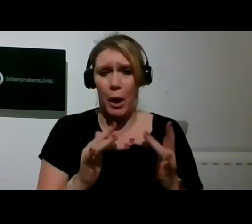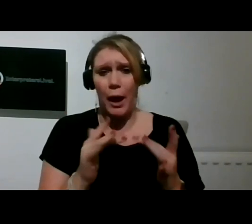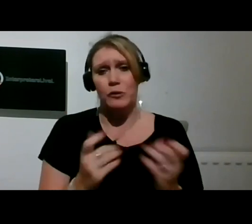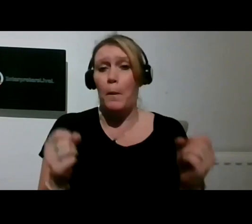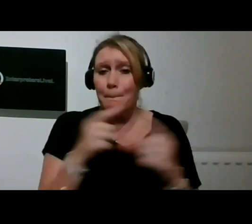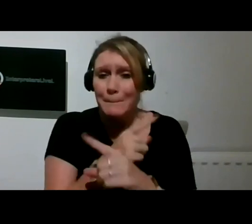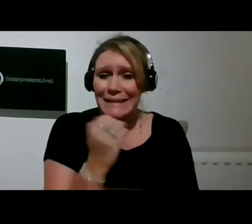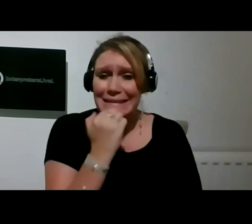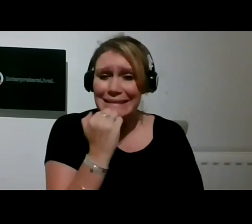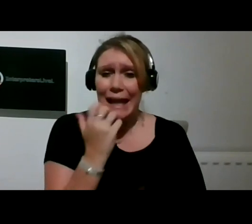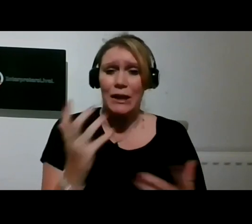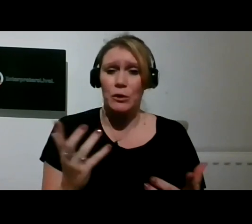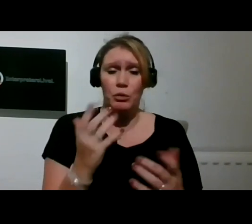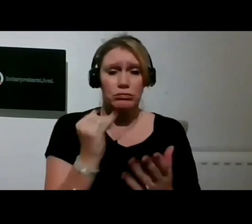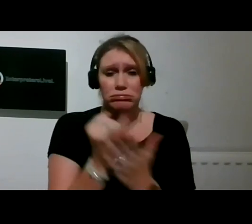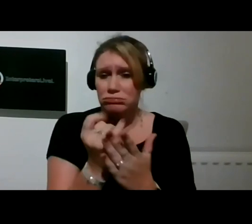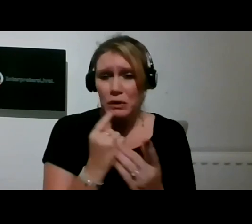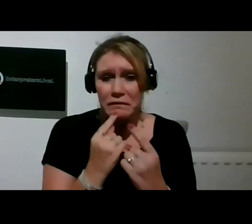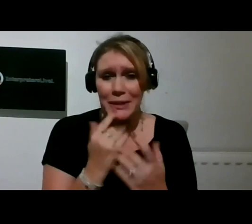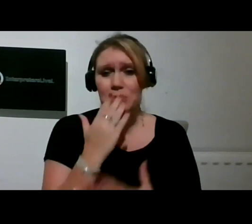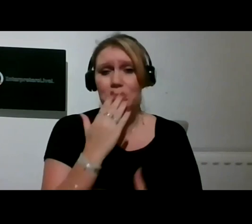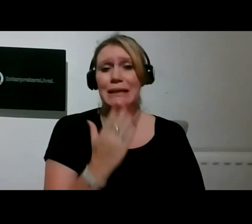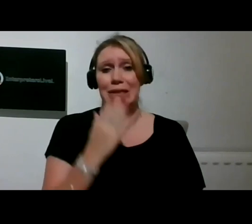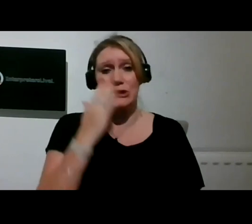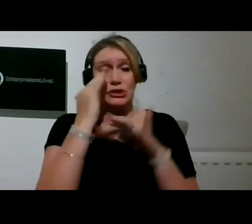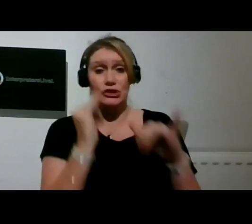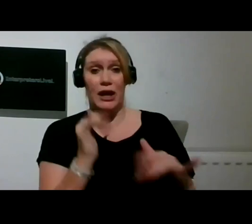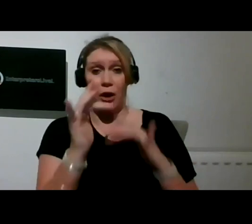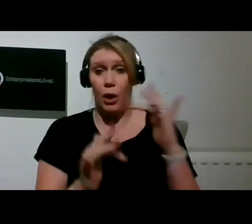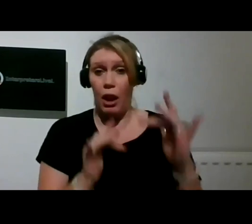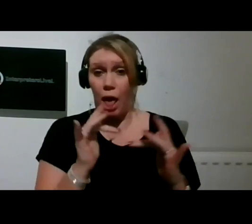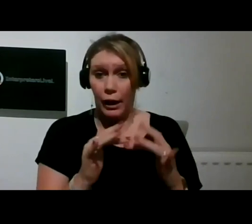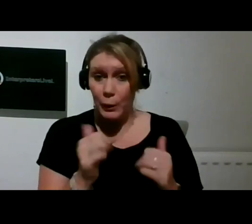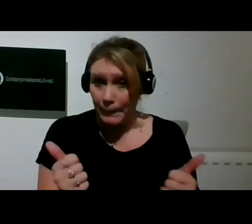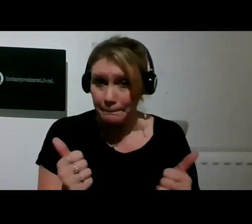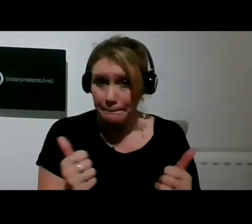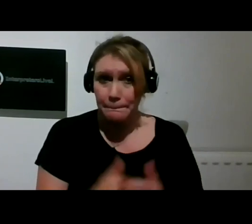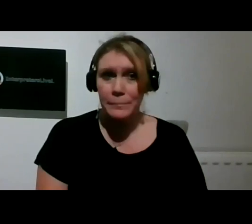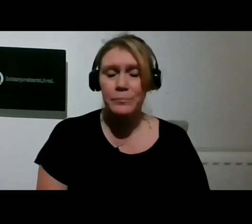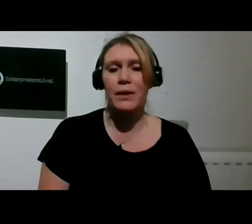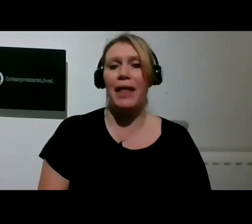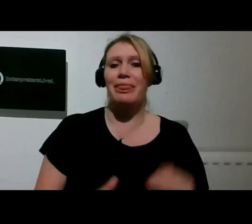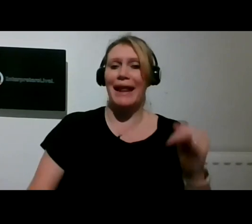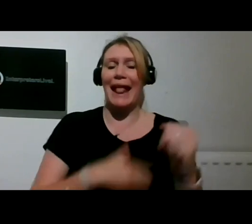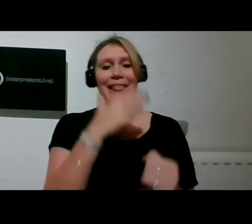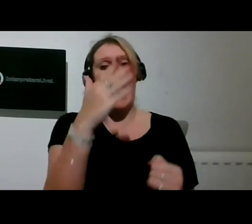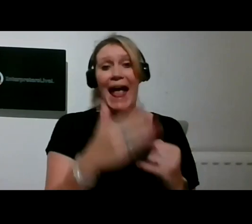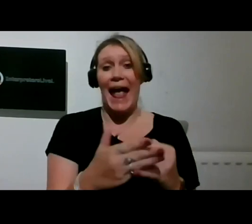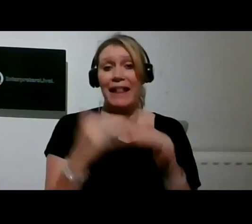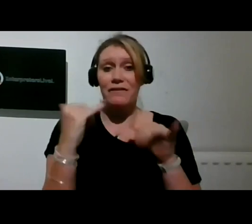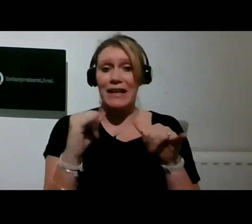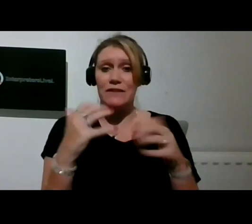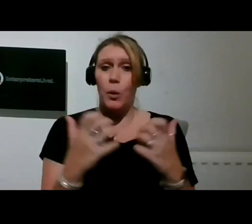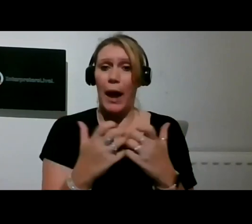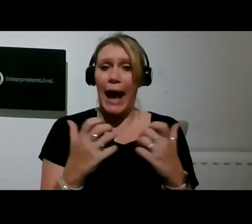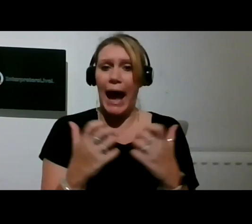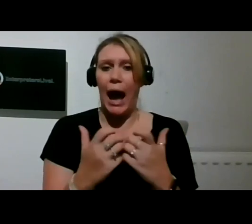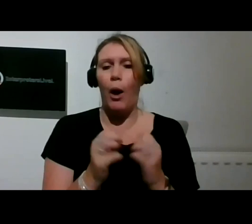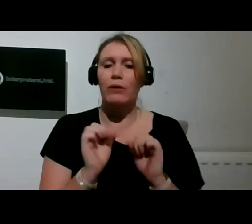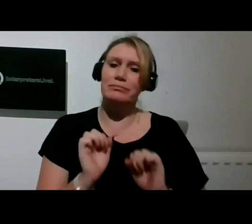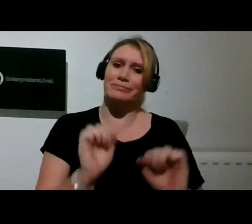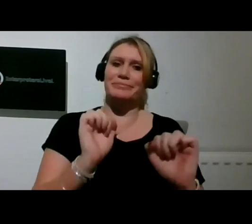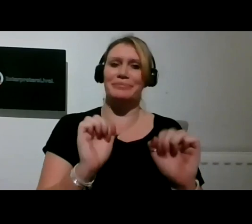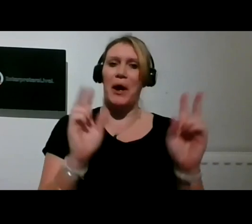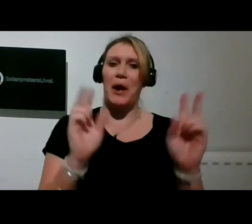.uk for the links. Then we end the festival with our traditional party on Thursday 9th of December hosted